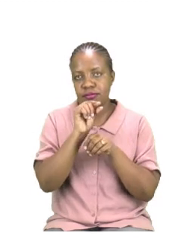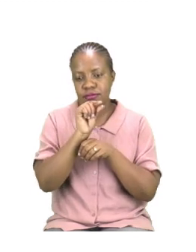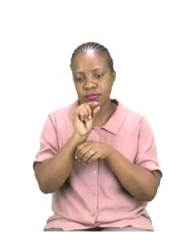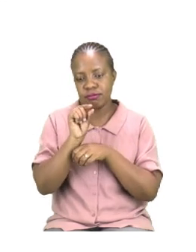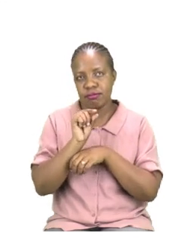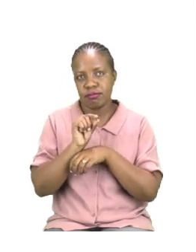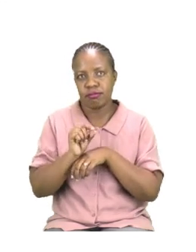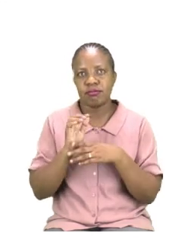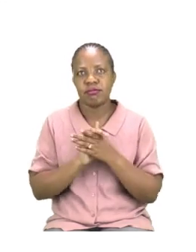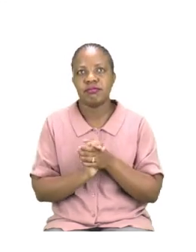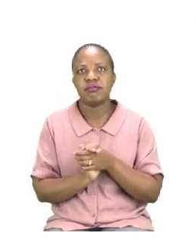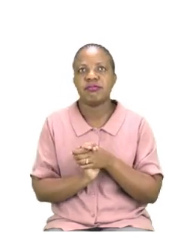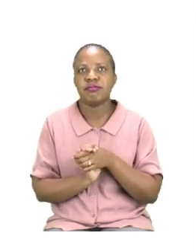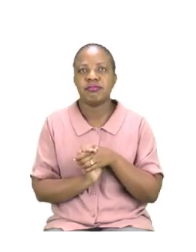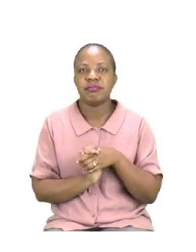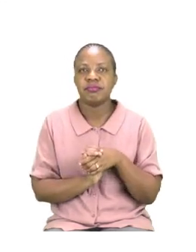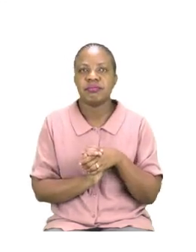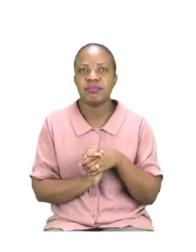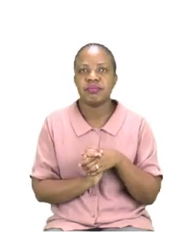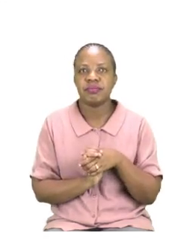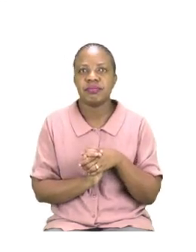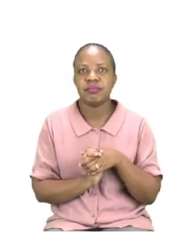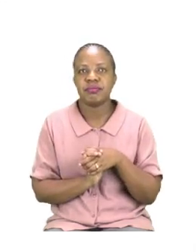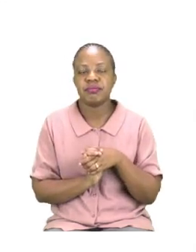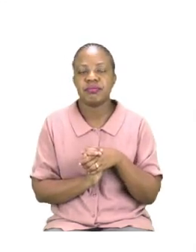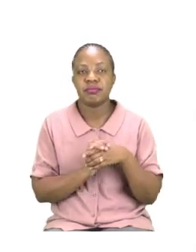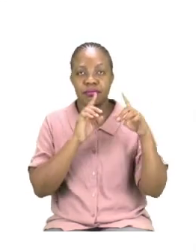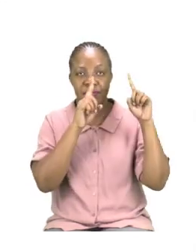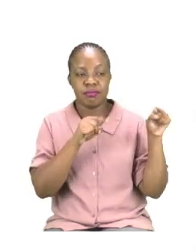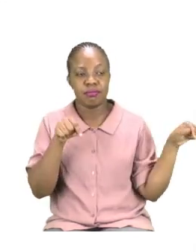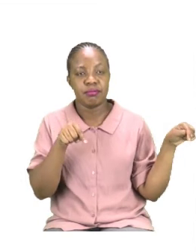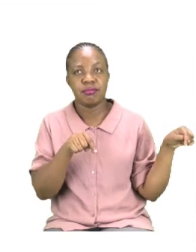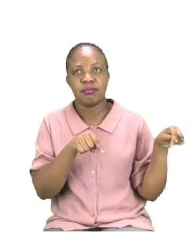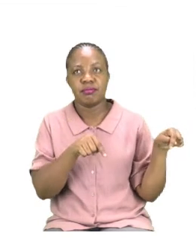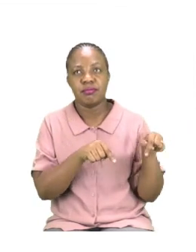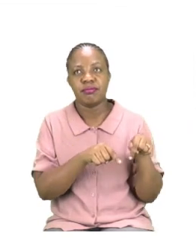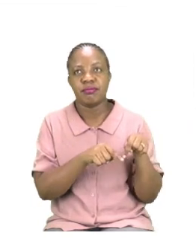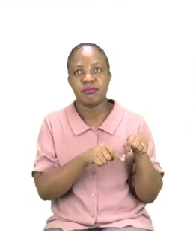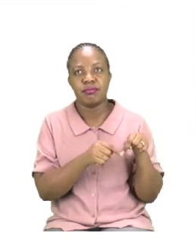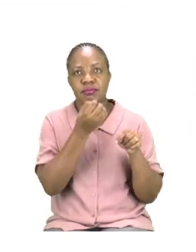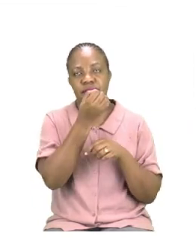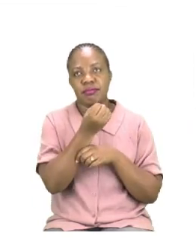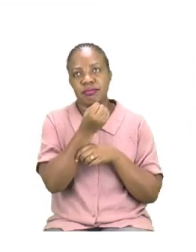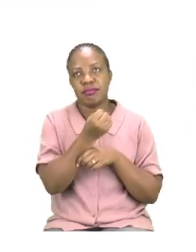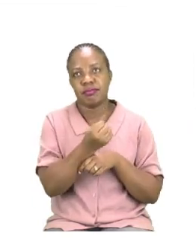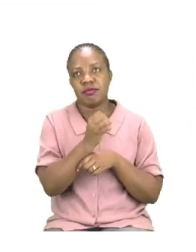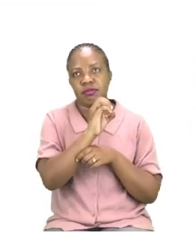when we make it. Now on the board I have the OOO sound.